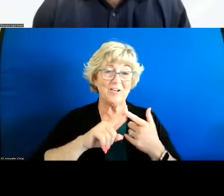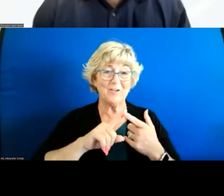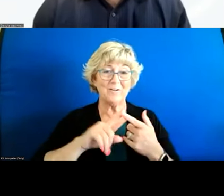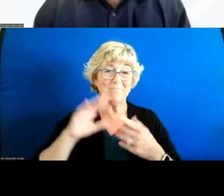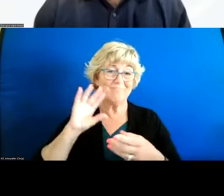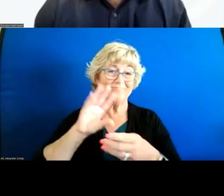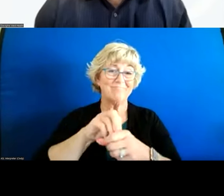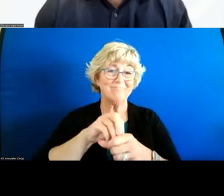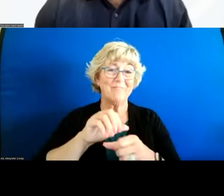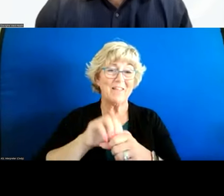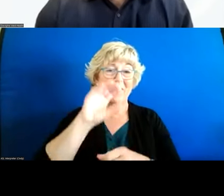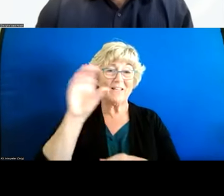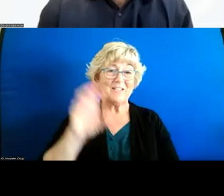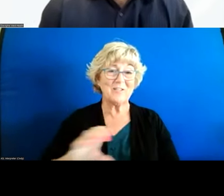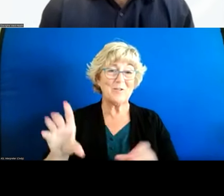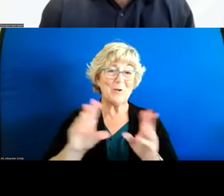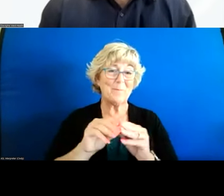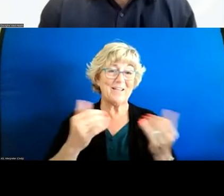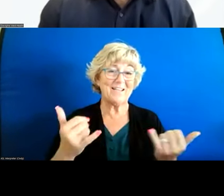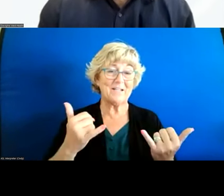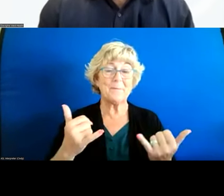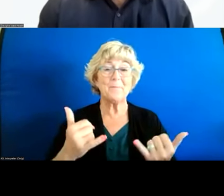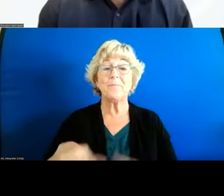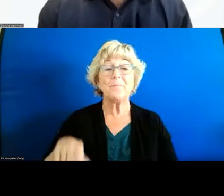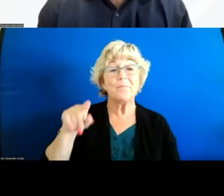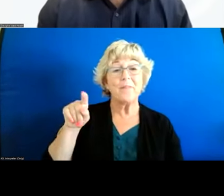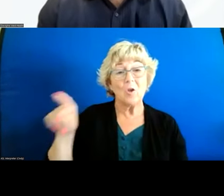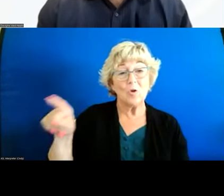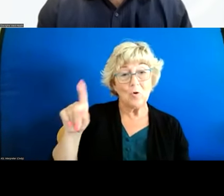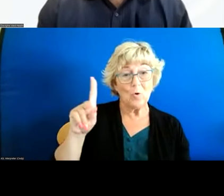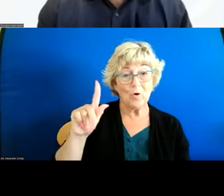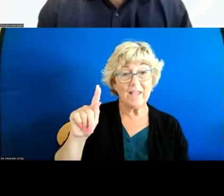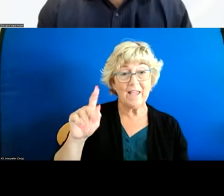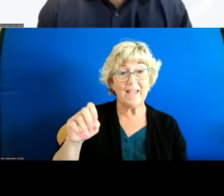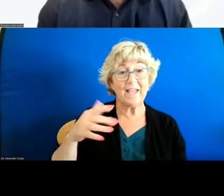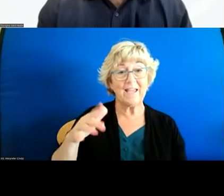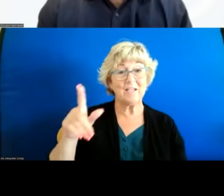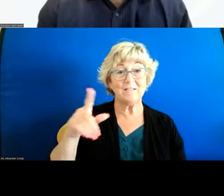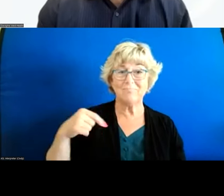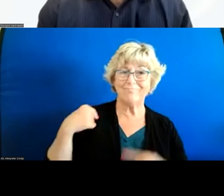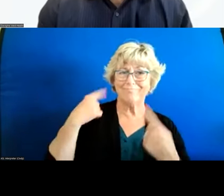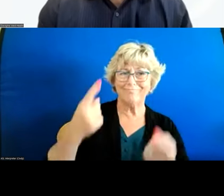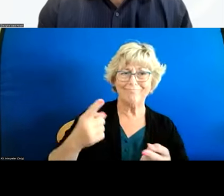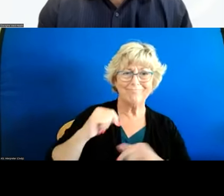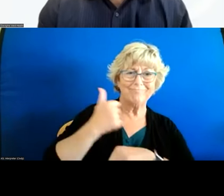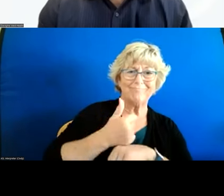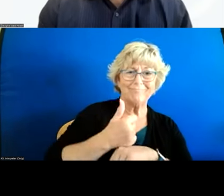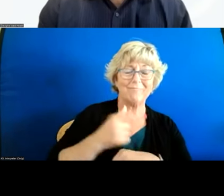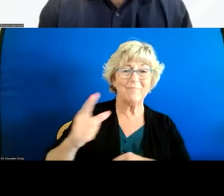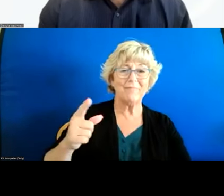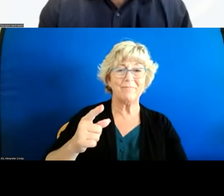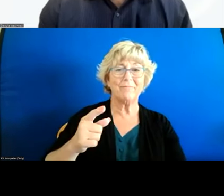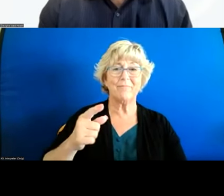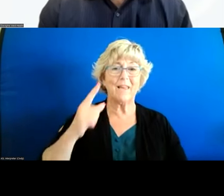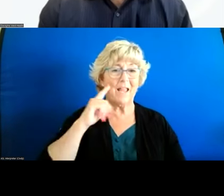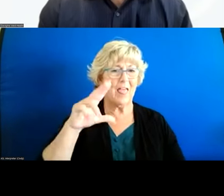this uh zoom meeting today great okay you have really been on this issue from the beginning i you know kate has been talking i think